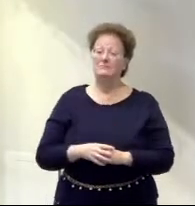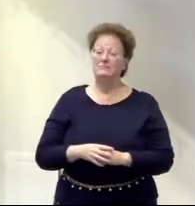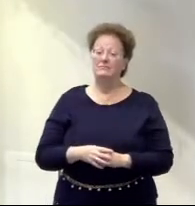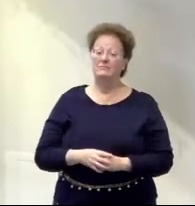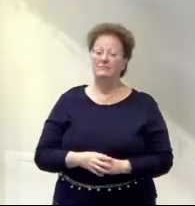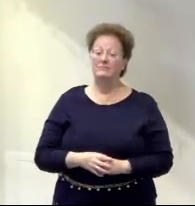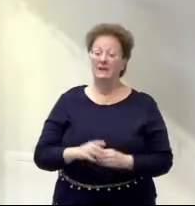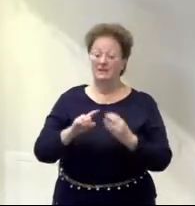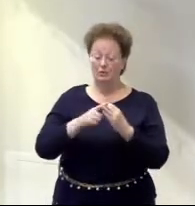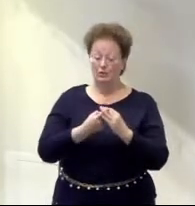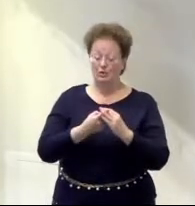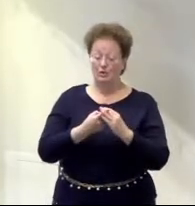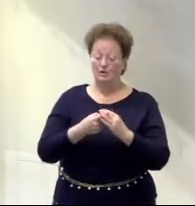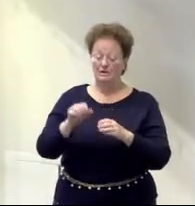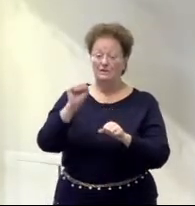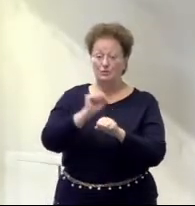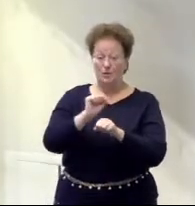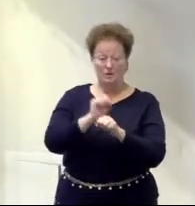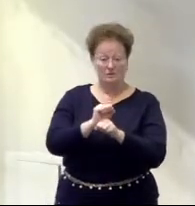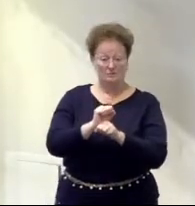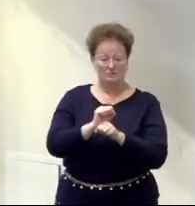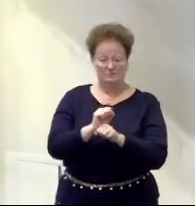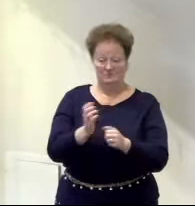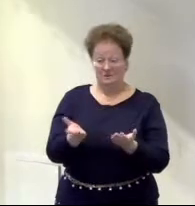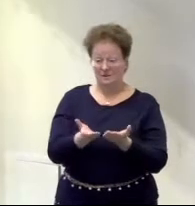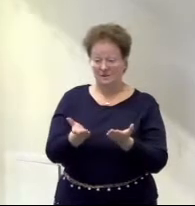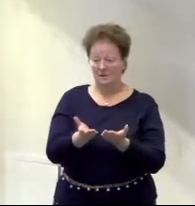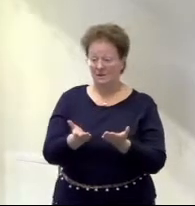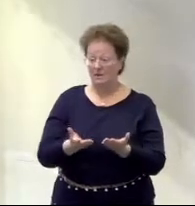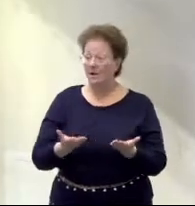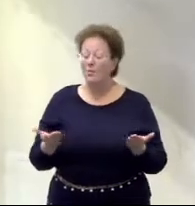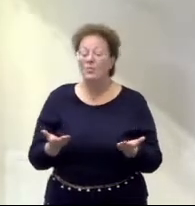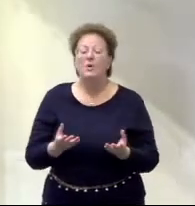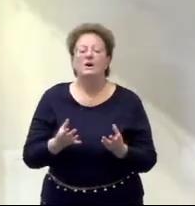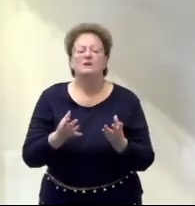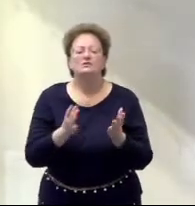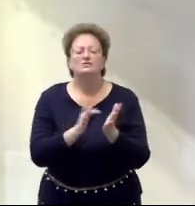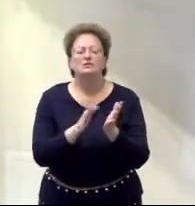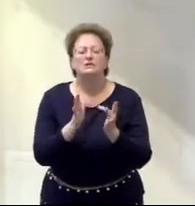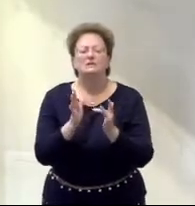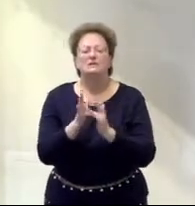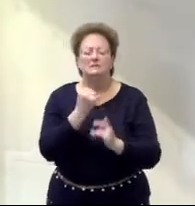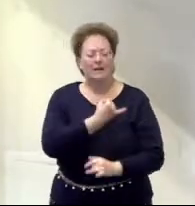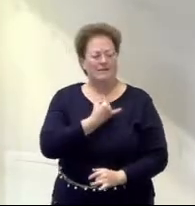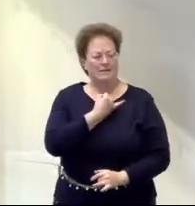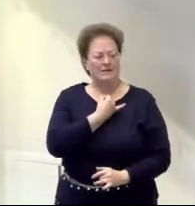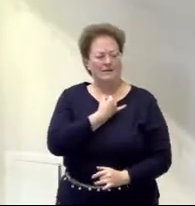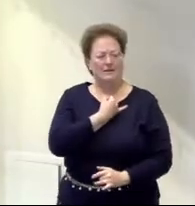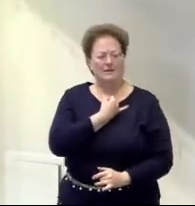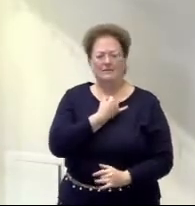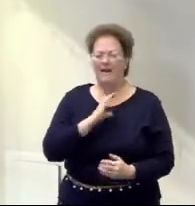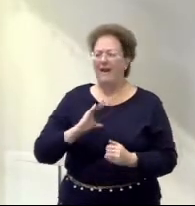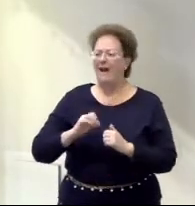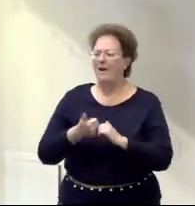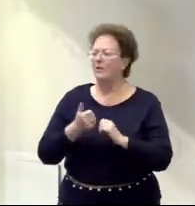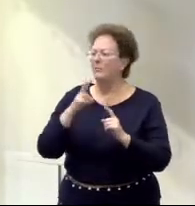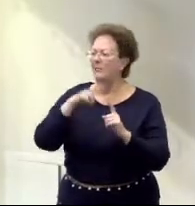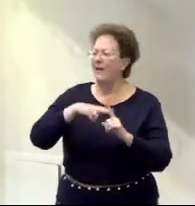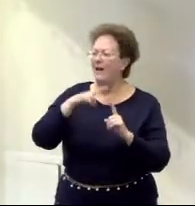its beginning. Now you may be wondering, so what does Jesus' identity have to do with my identity?